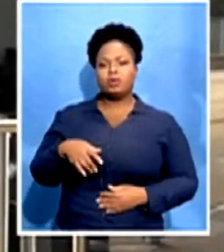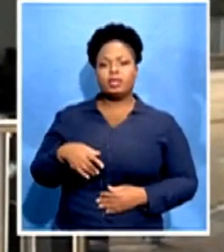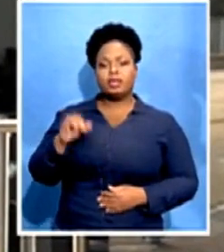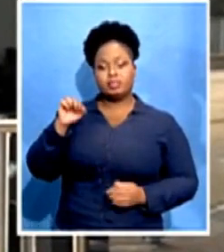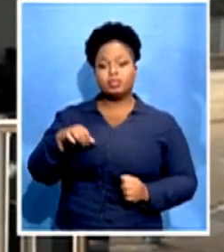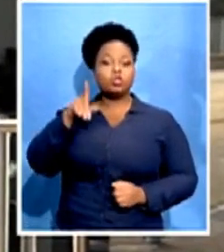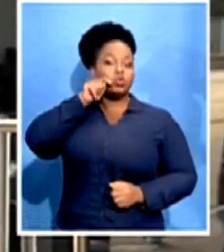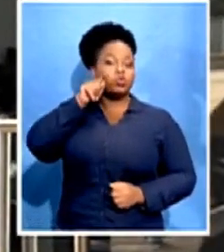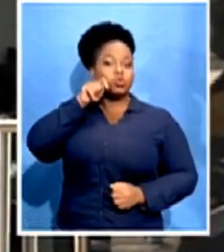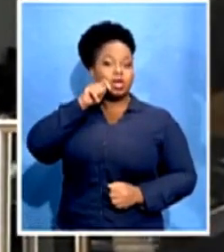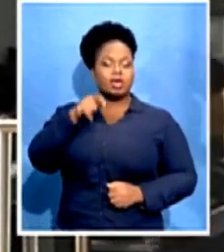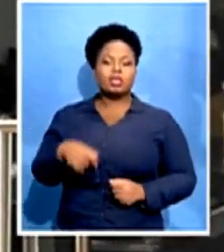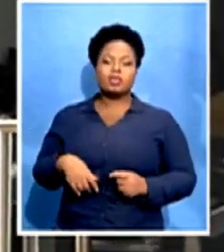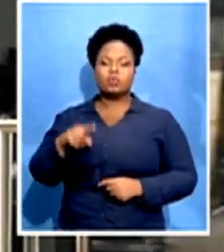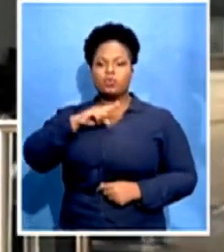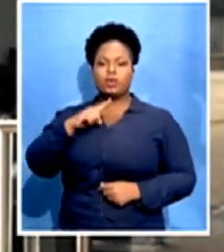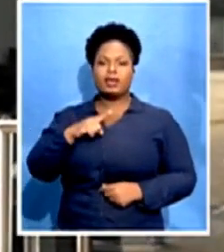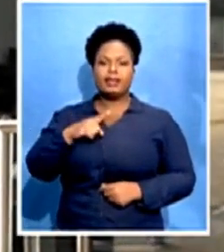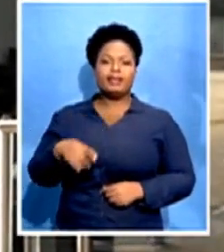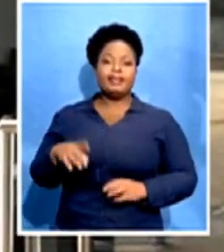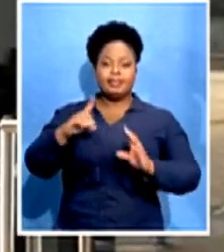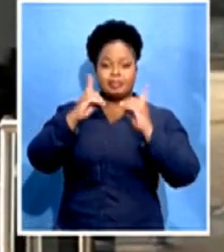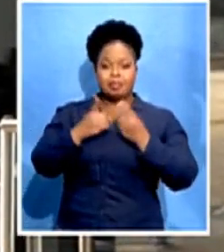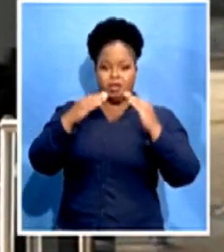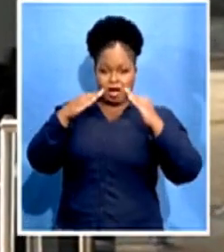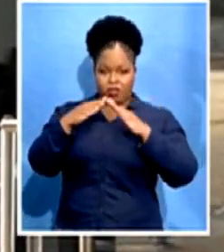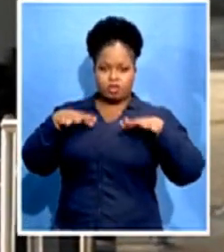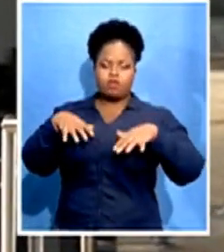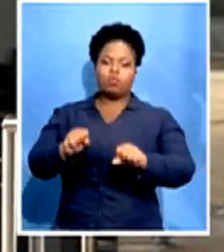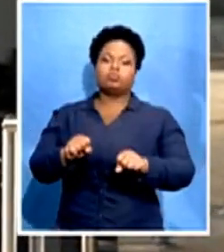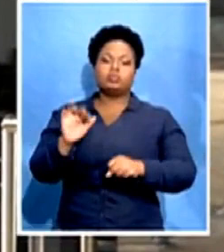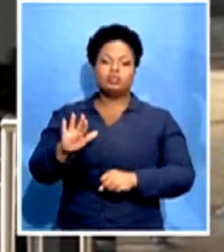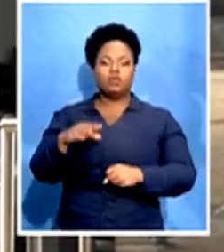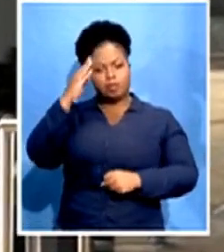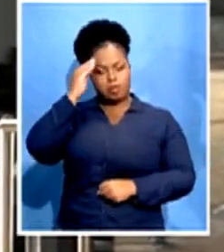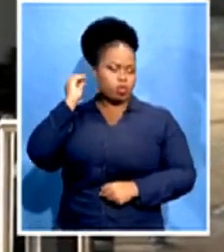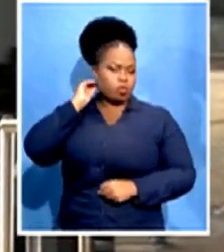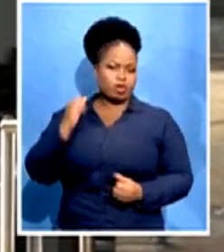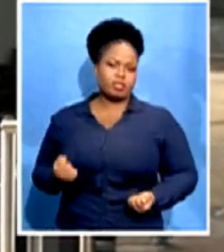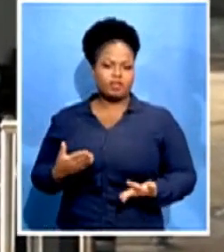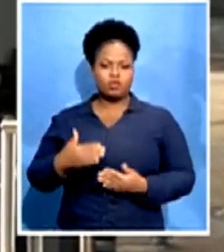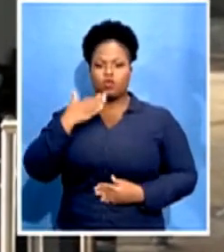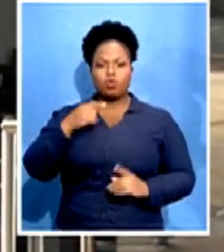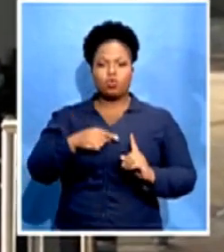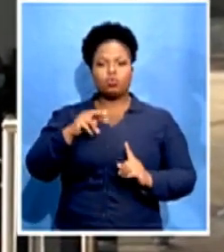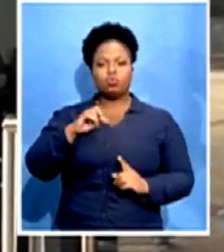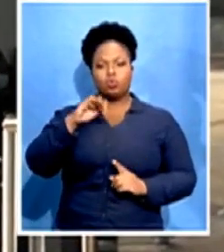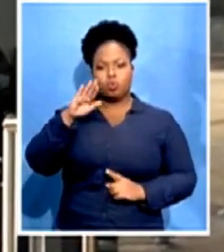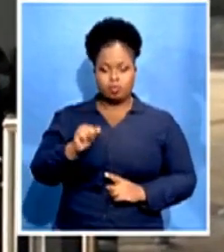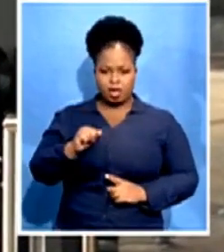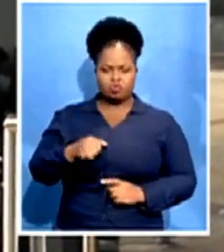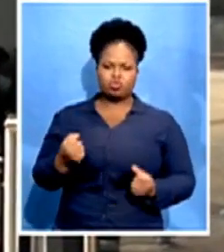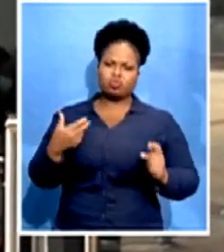Division is actually hosting a memorial service from Togosi Sintumba who was allegedly shot at the hands of police. But